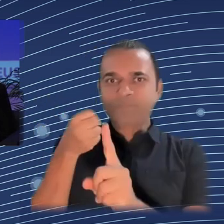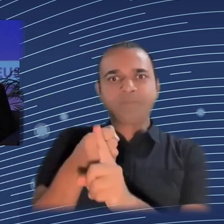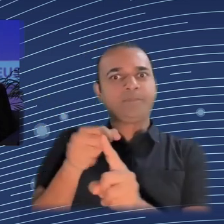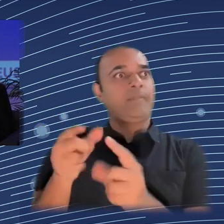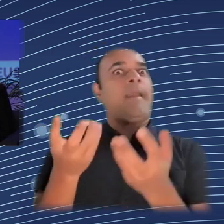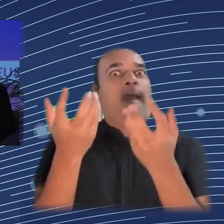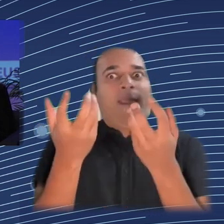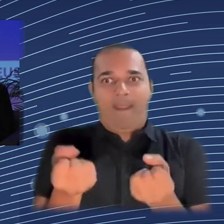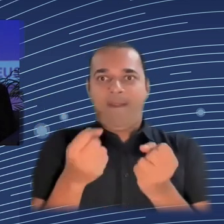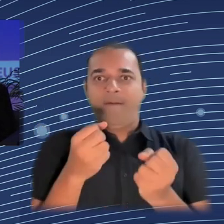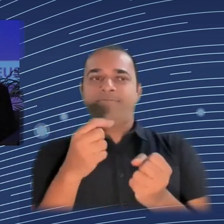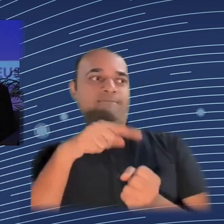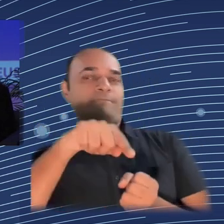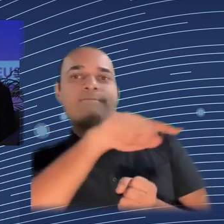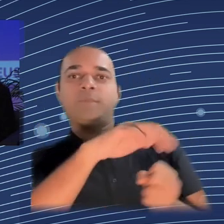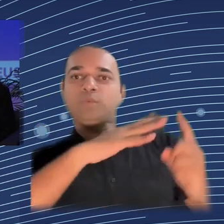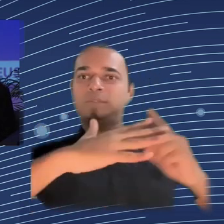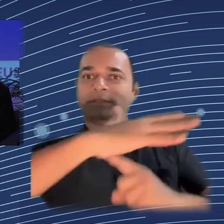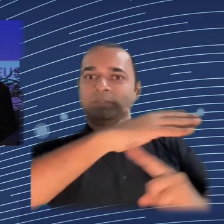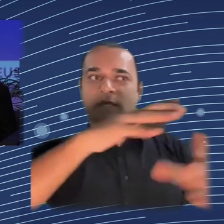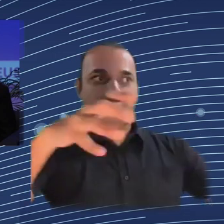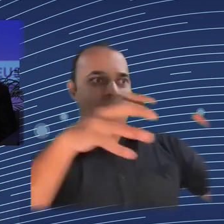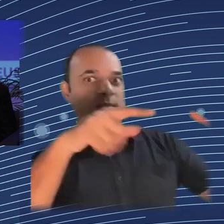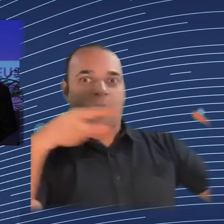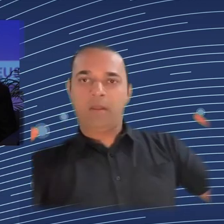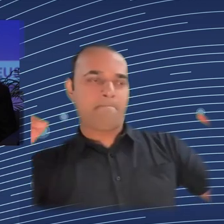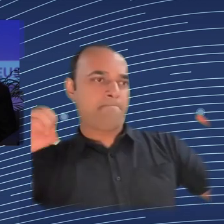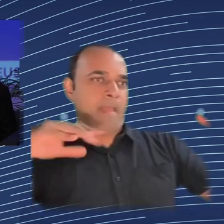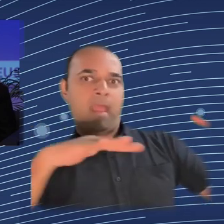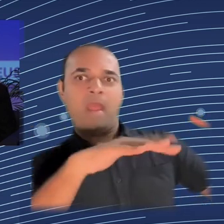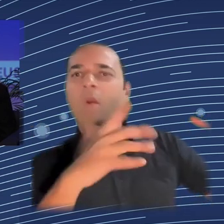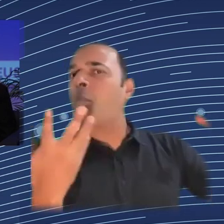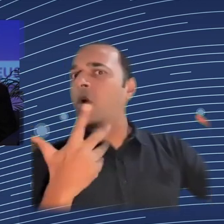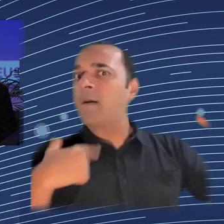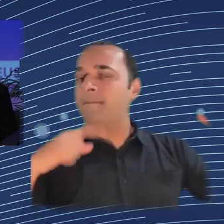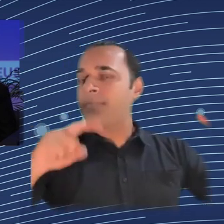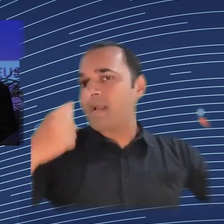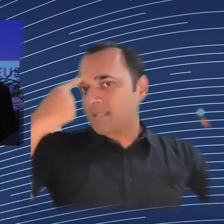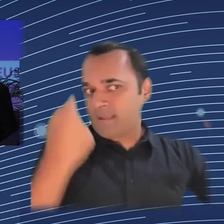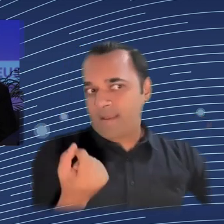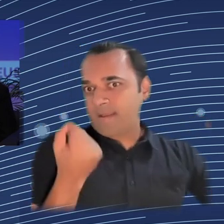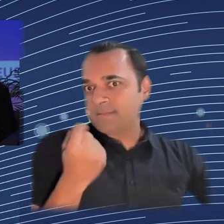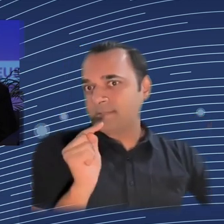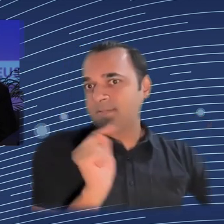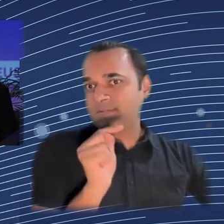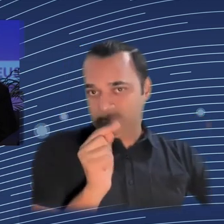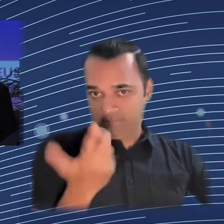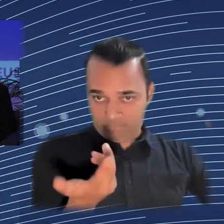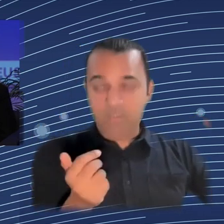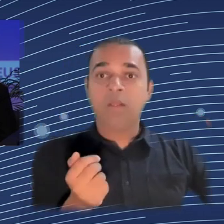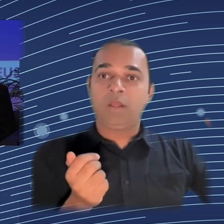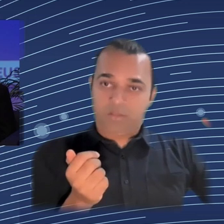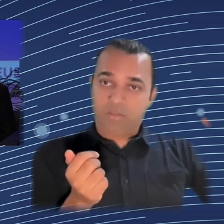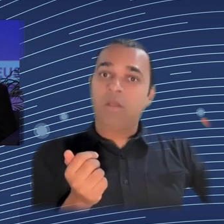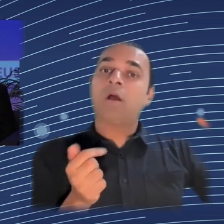adopting a design approach and a co-creation approach, the one that I described earlier, can really come into play and can